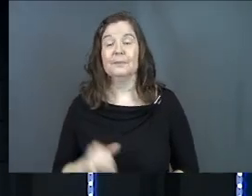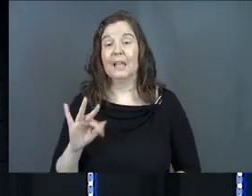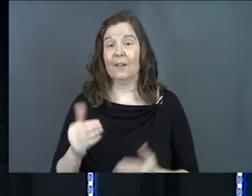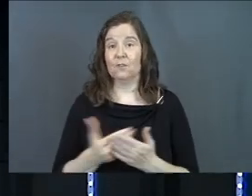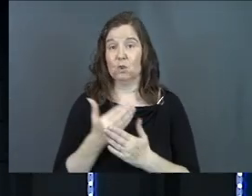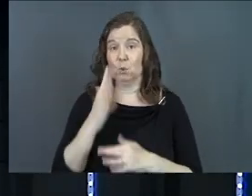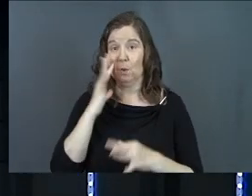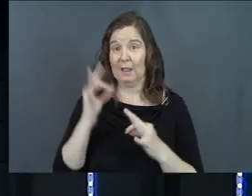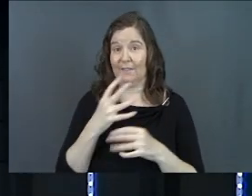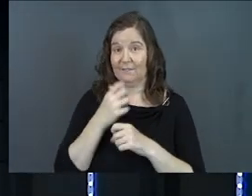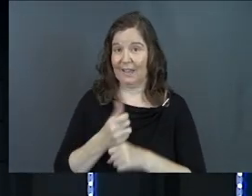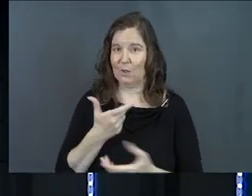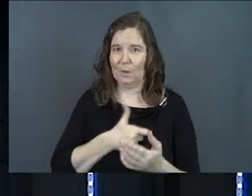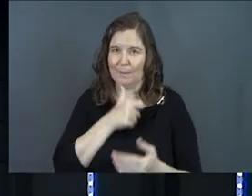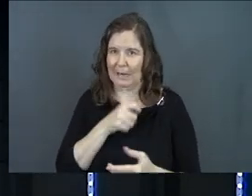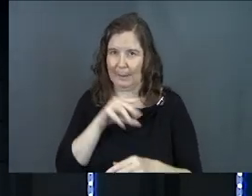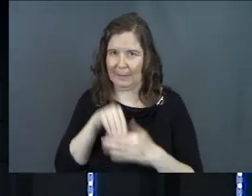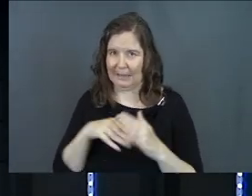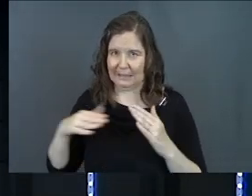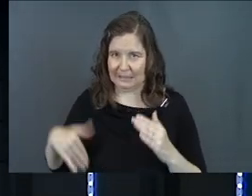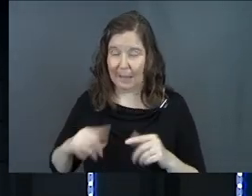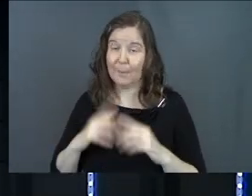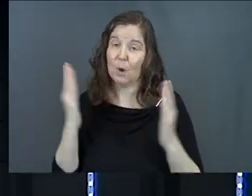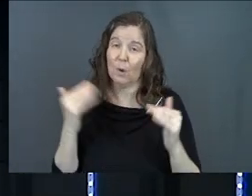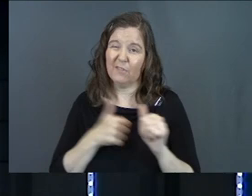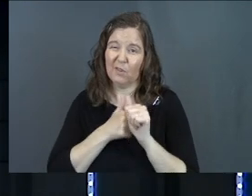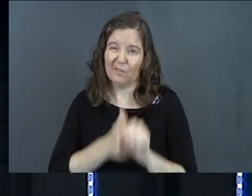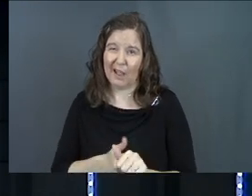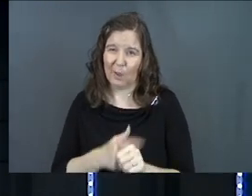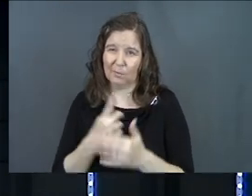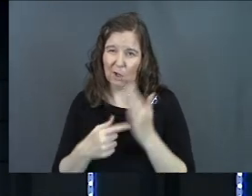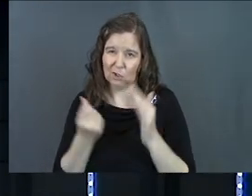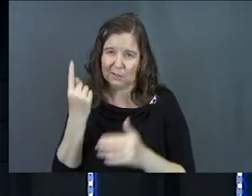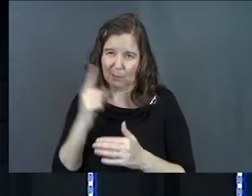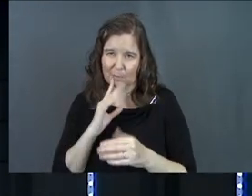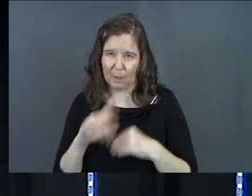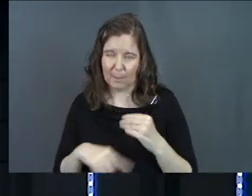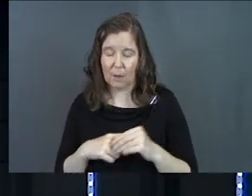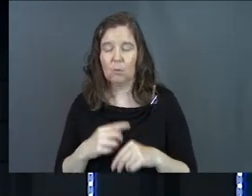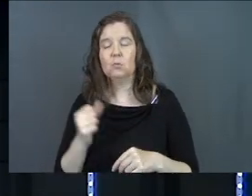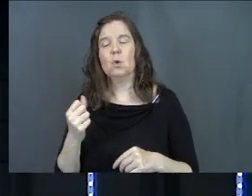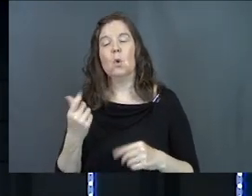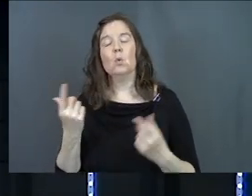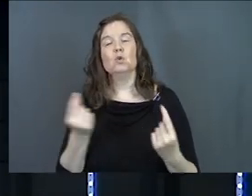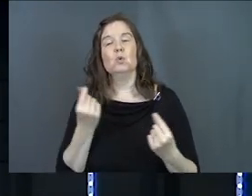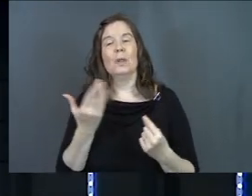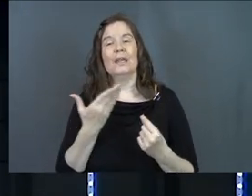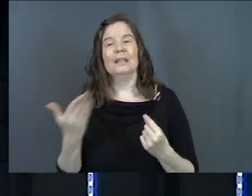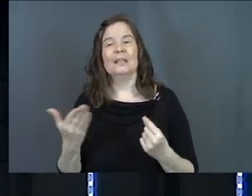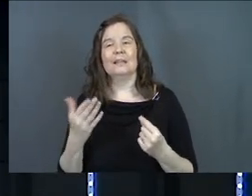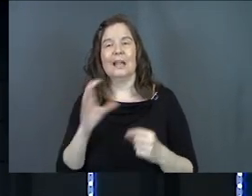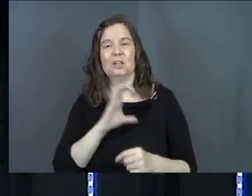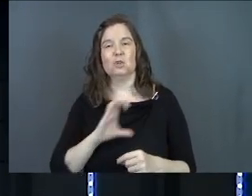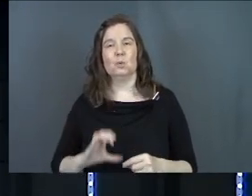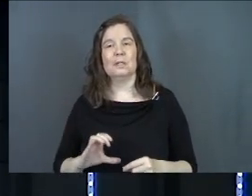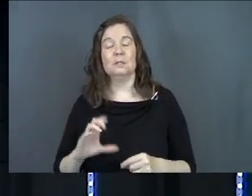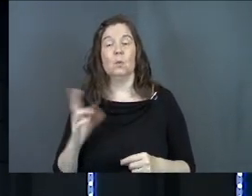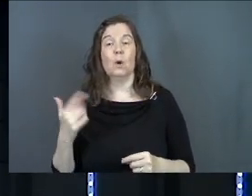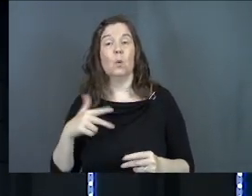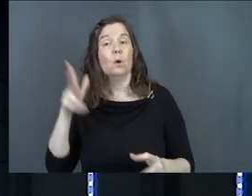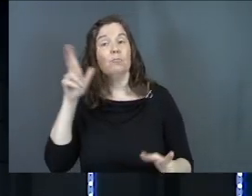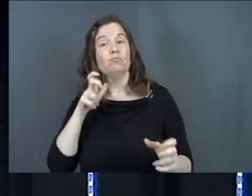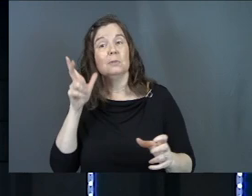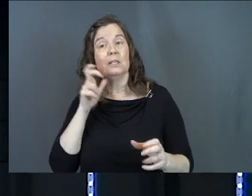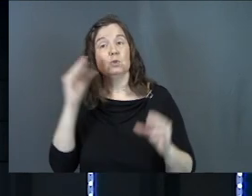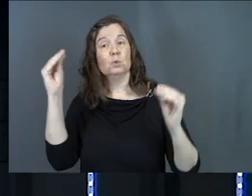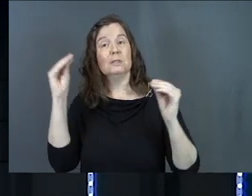if you're new to the faith, you may not be into this yet, but hopefully you can follow what I'm talking about. Um, so we'll do this thing as Christians where we'll